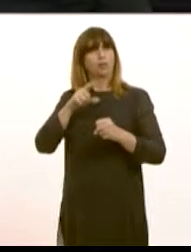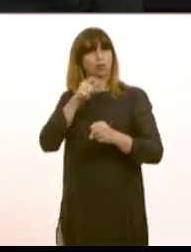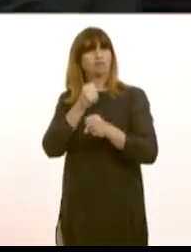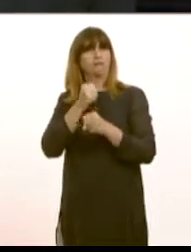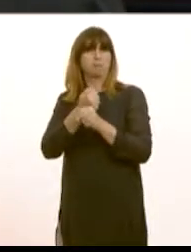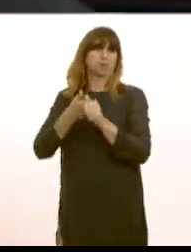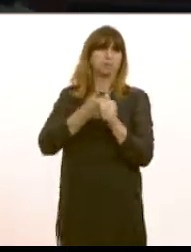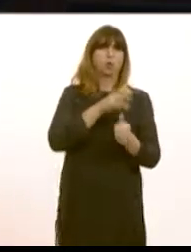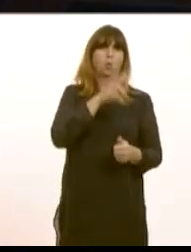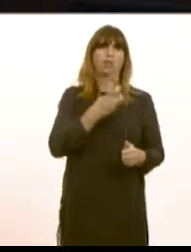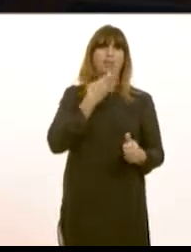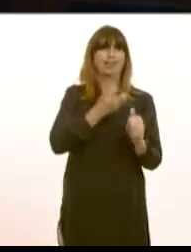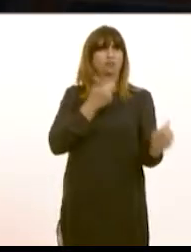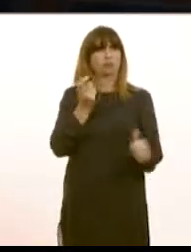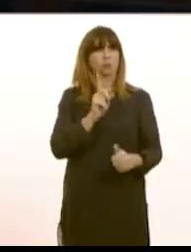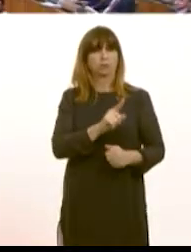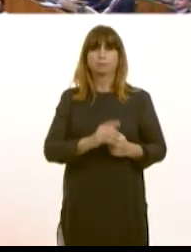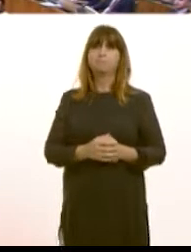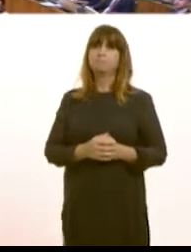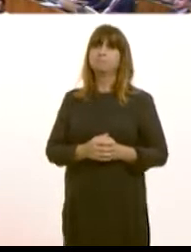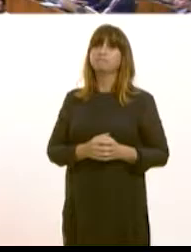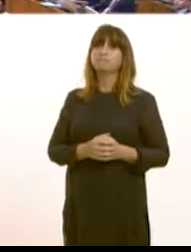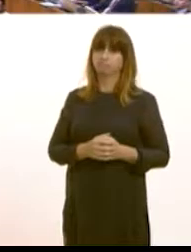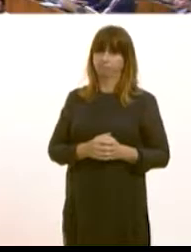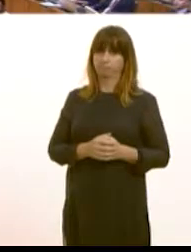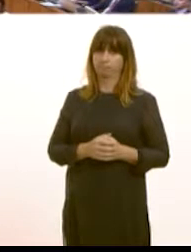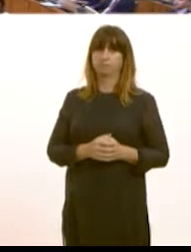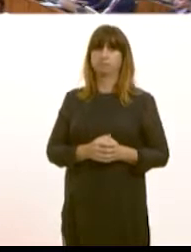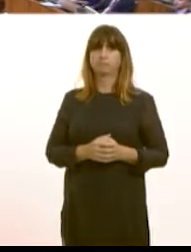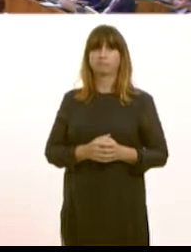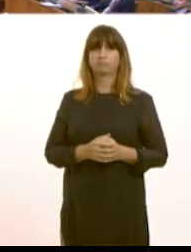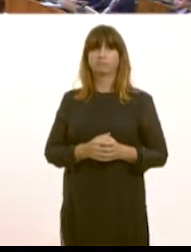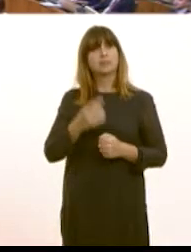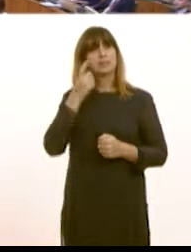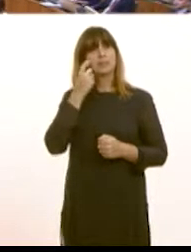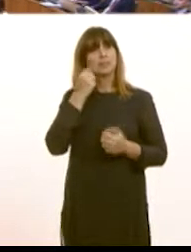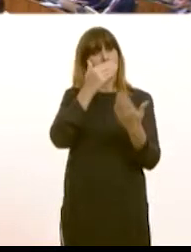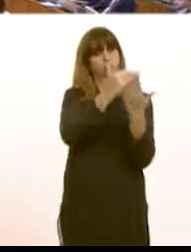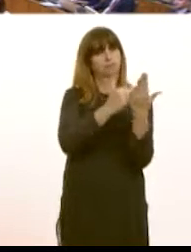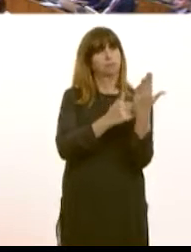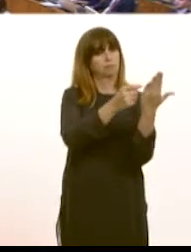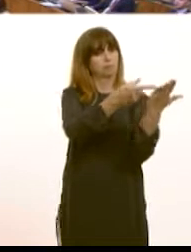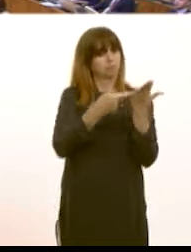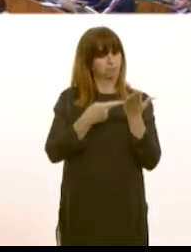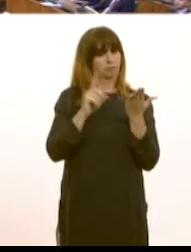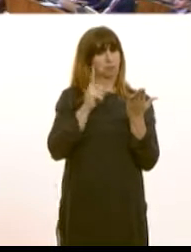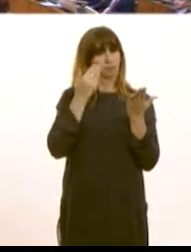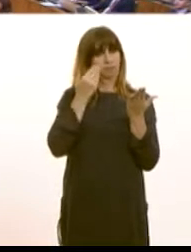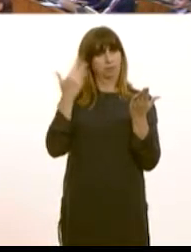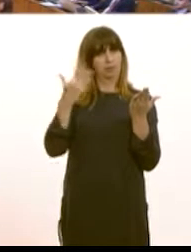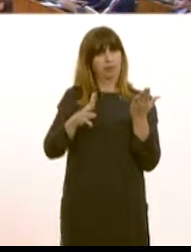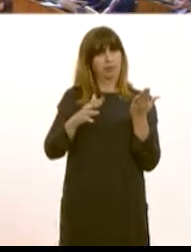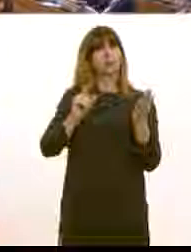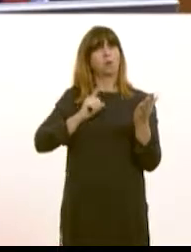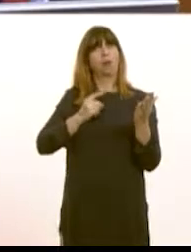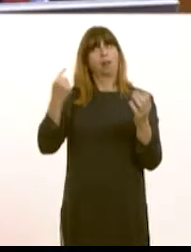industry in Wales? Yes, the Cabinet Secretary for Economy and Infrastructure set members a full update yesterday on the progress that's been made since the written statement on the 8th of